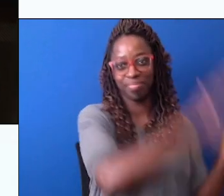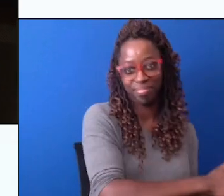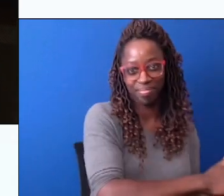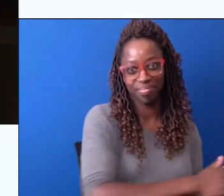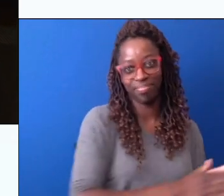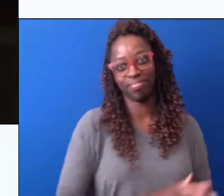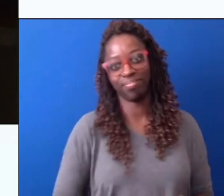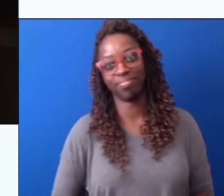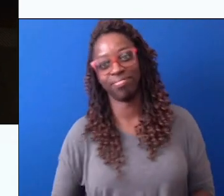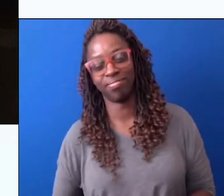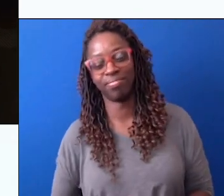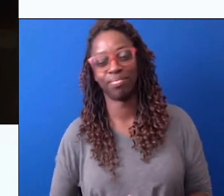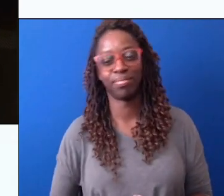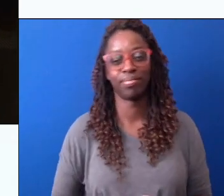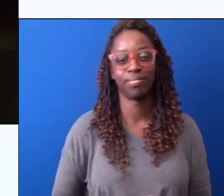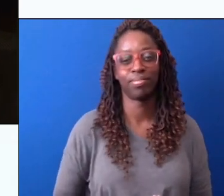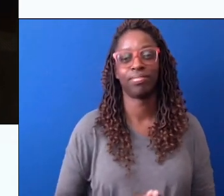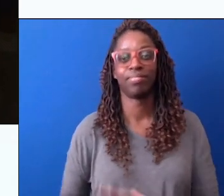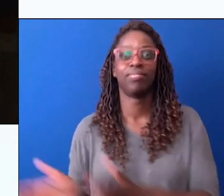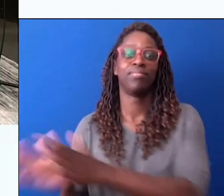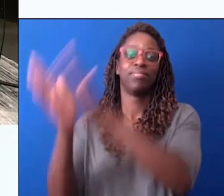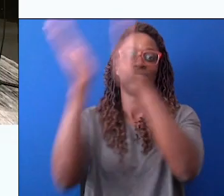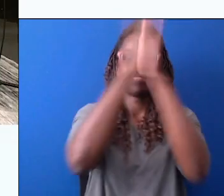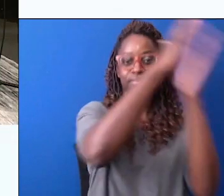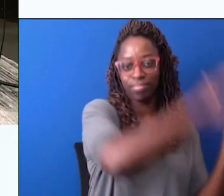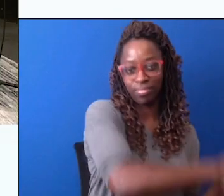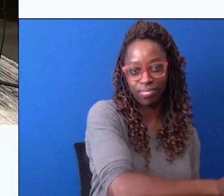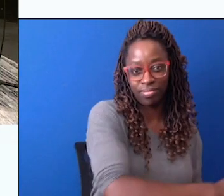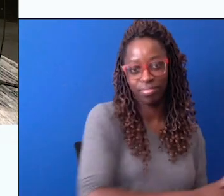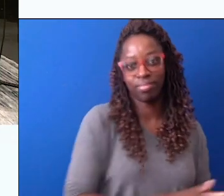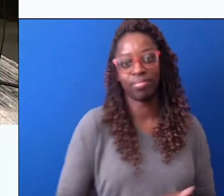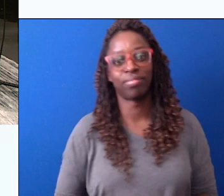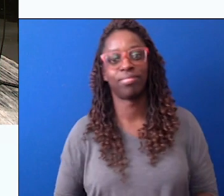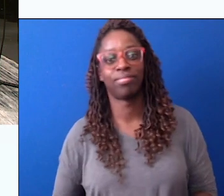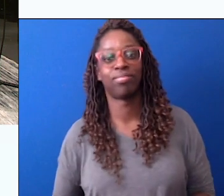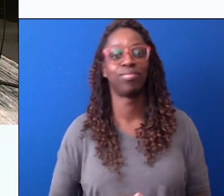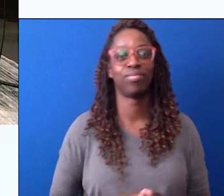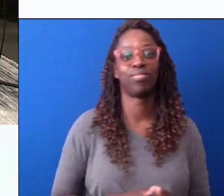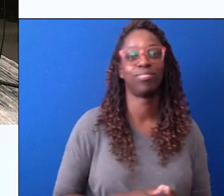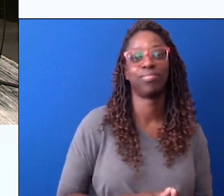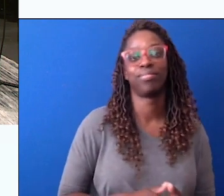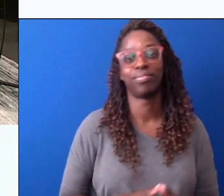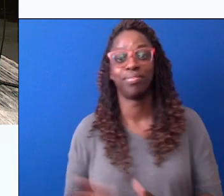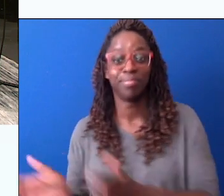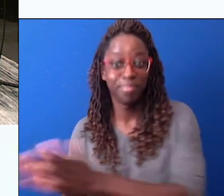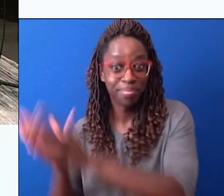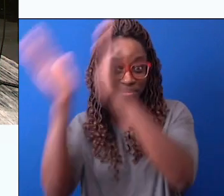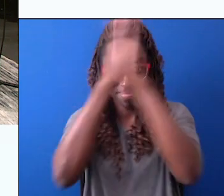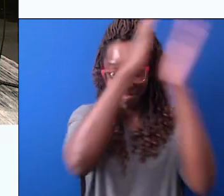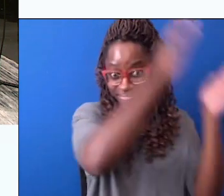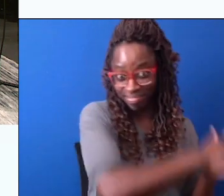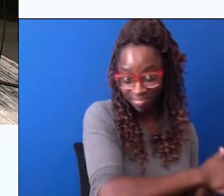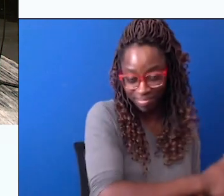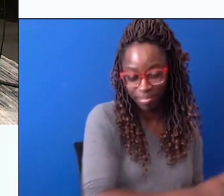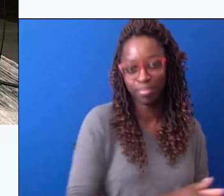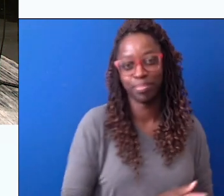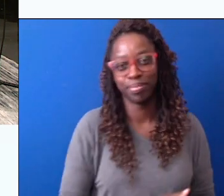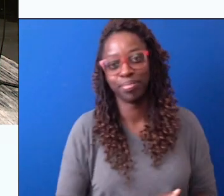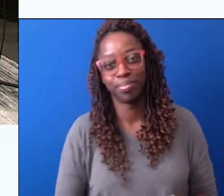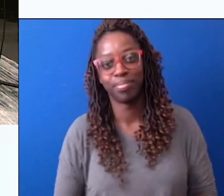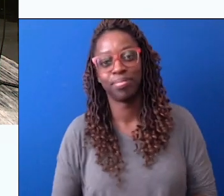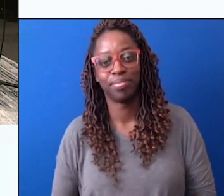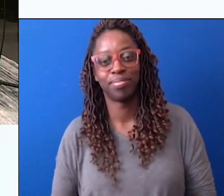Marinero sou. Eu não tenho amor, Marinero sou. Eu sou da Bahia, Marinero sou.